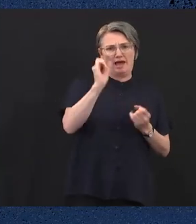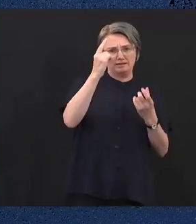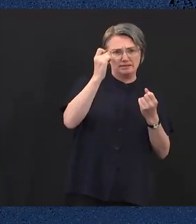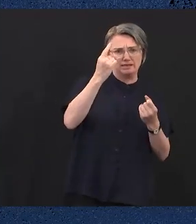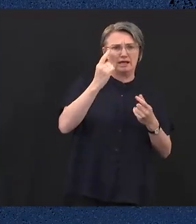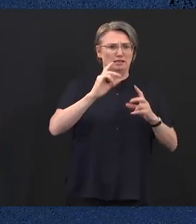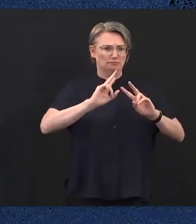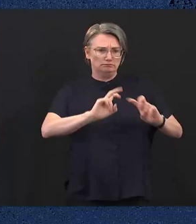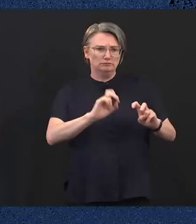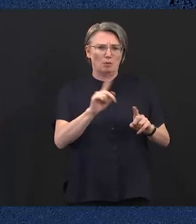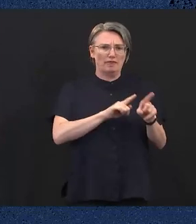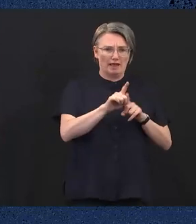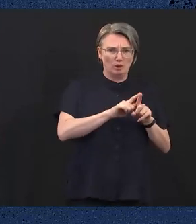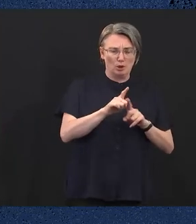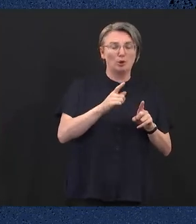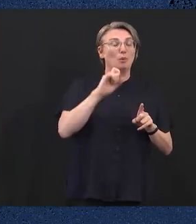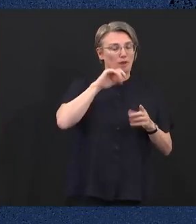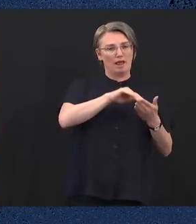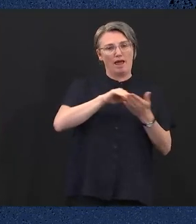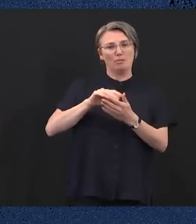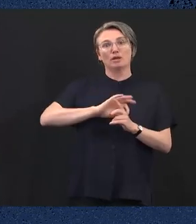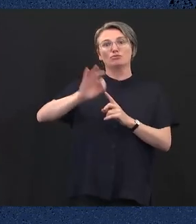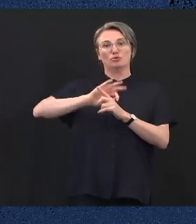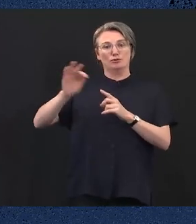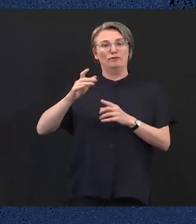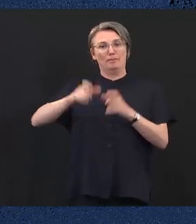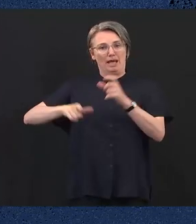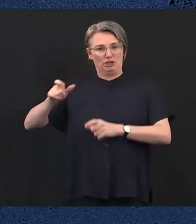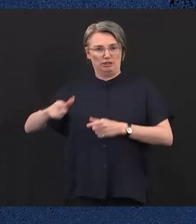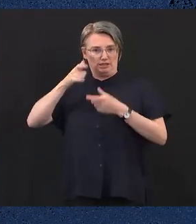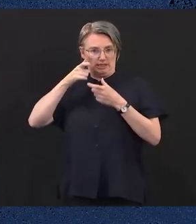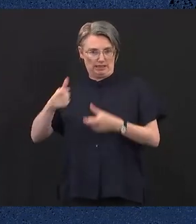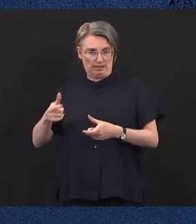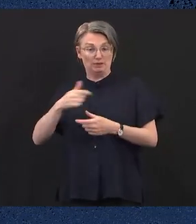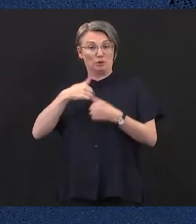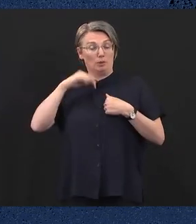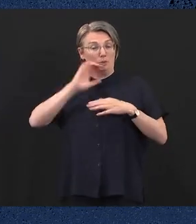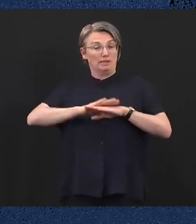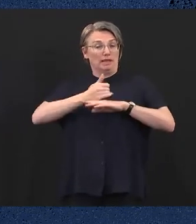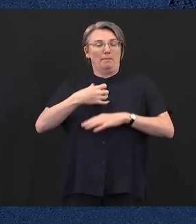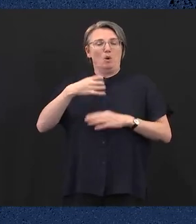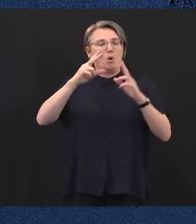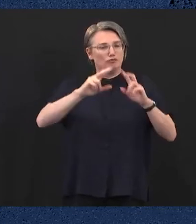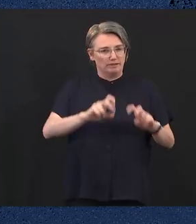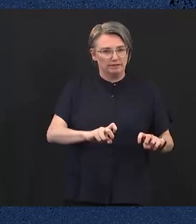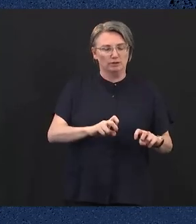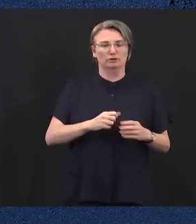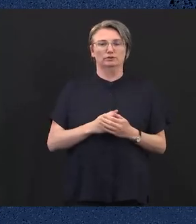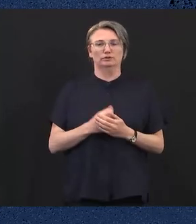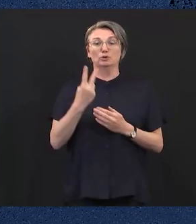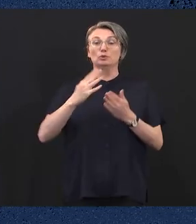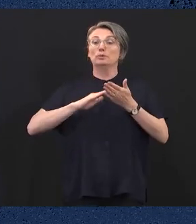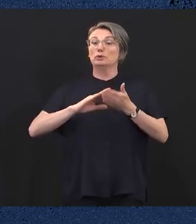care, $4 million will be put into research support services and $2 million will be invested to